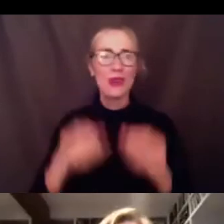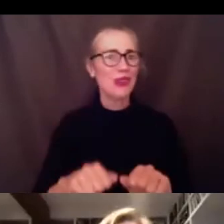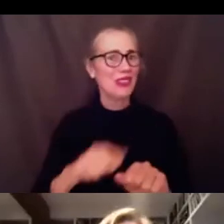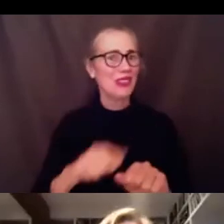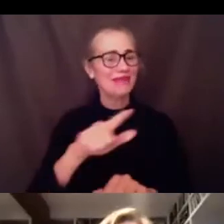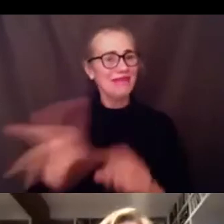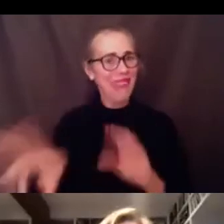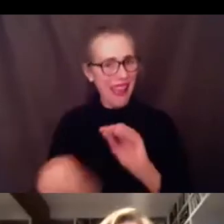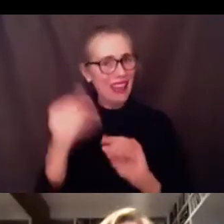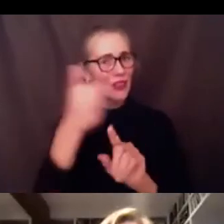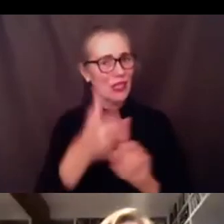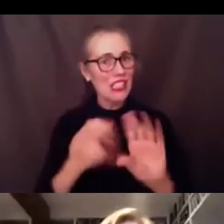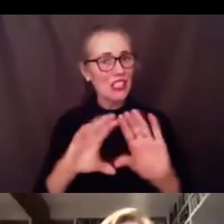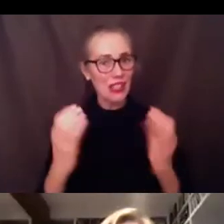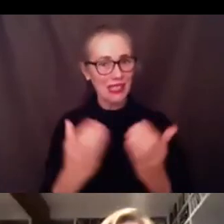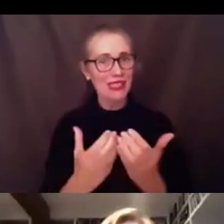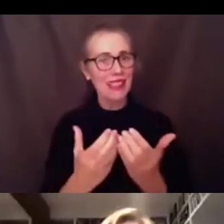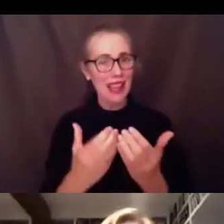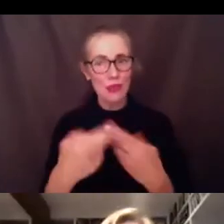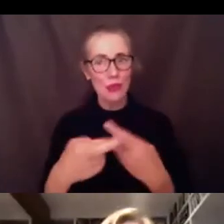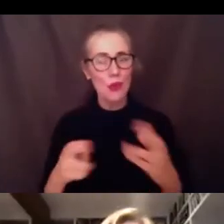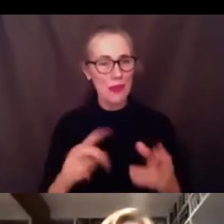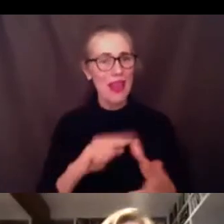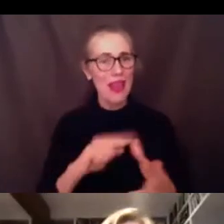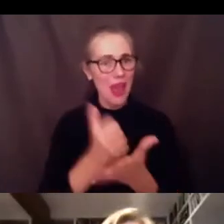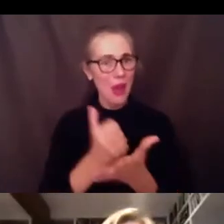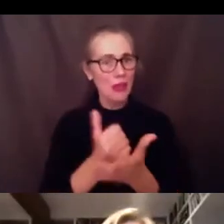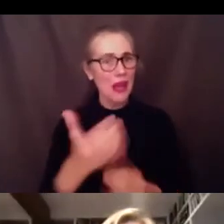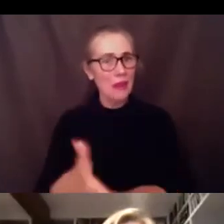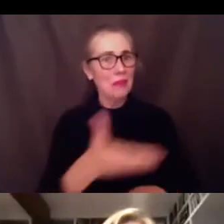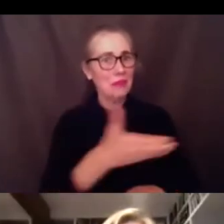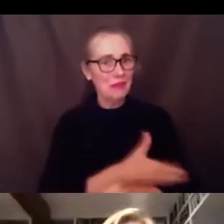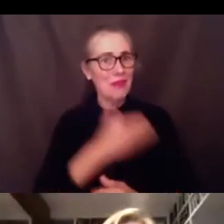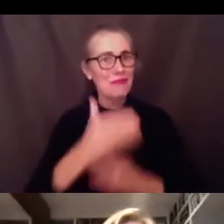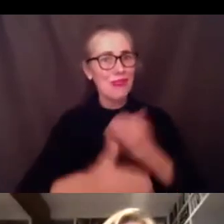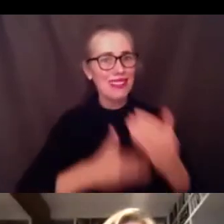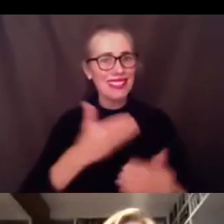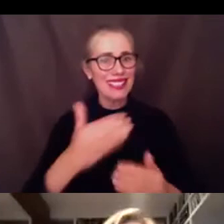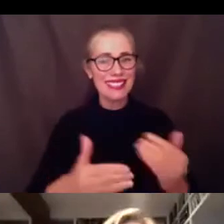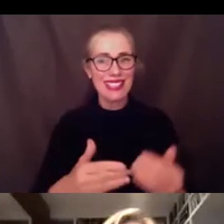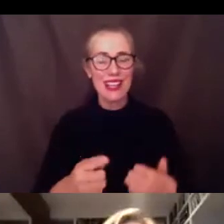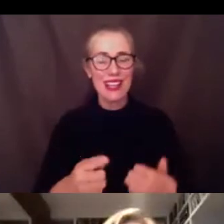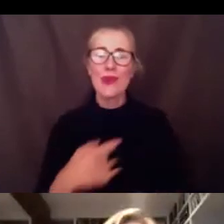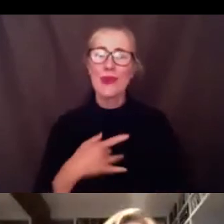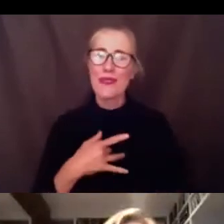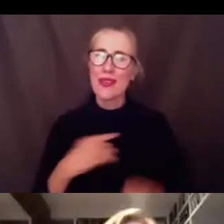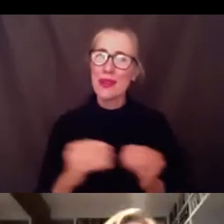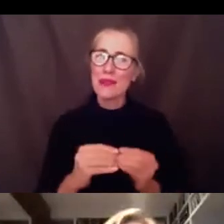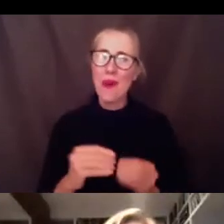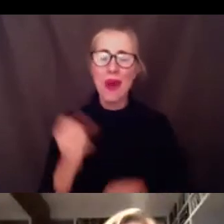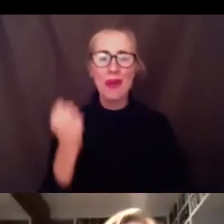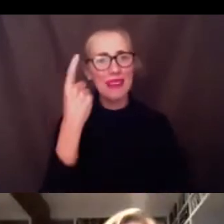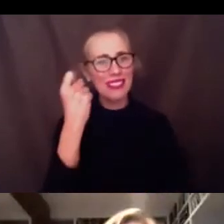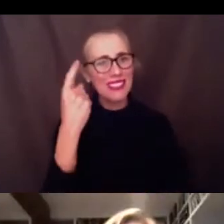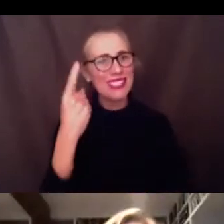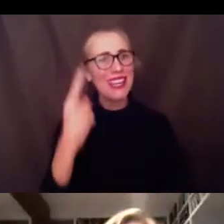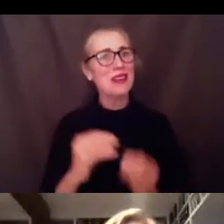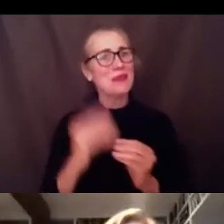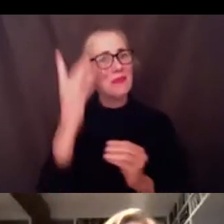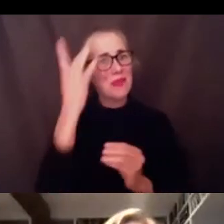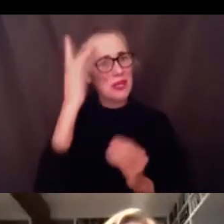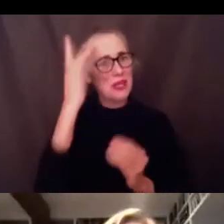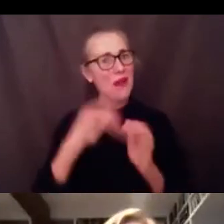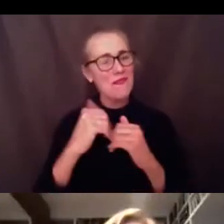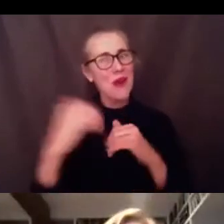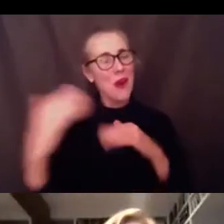just to sort of help out this process and just it's just really made us a lot smarter about the way we think about approaching